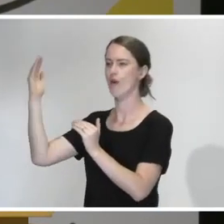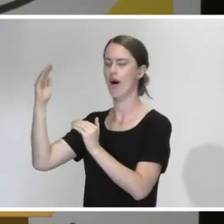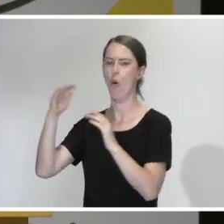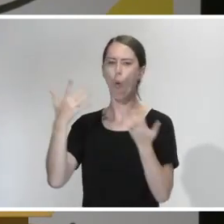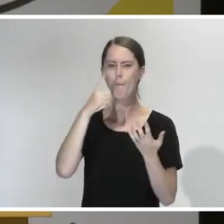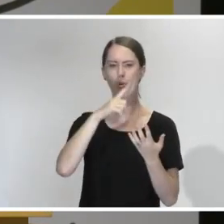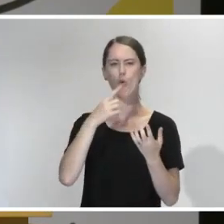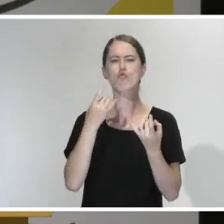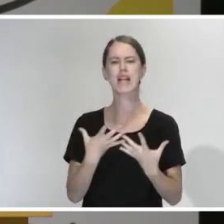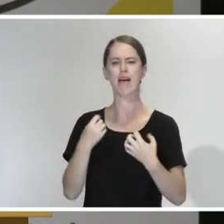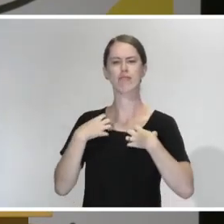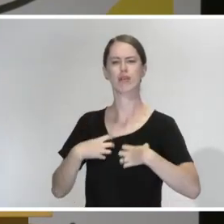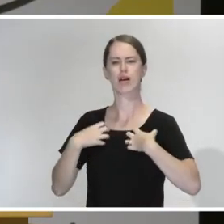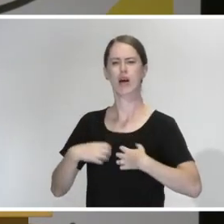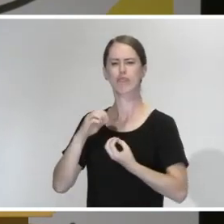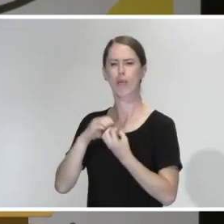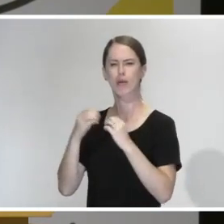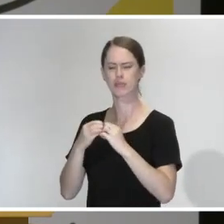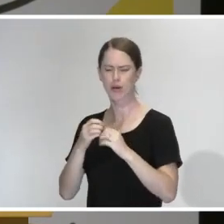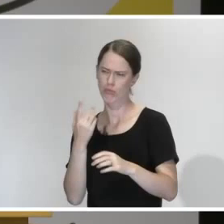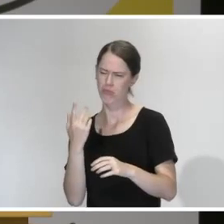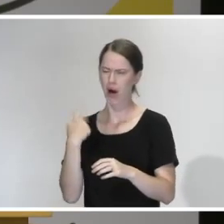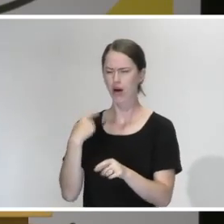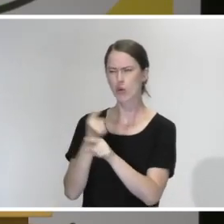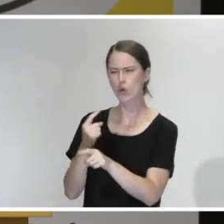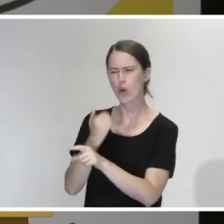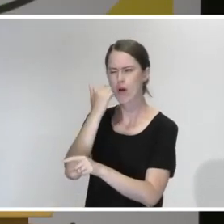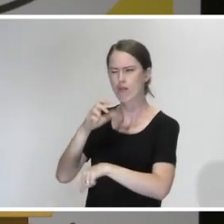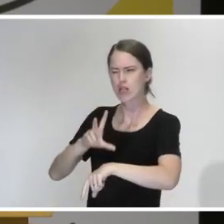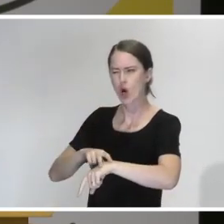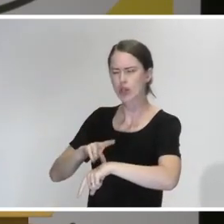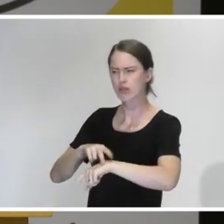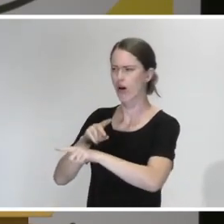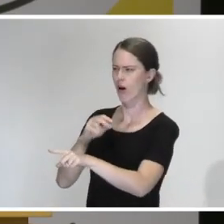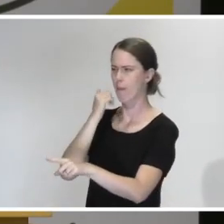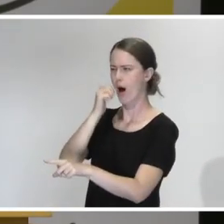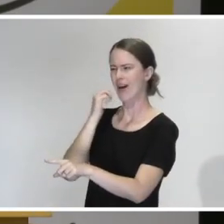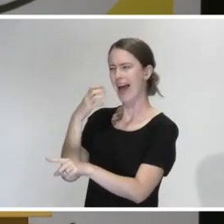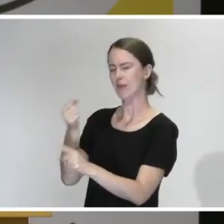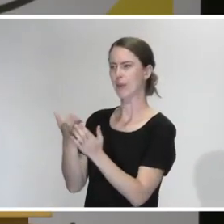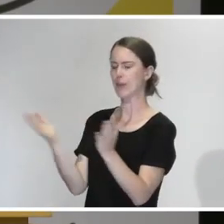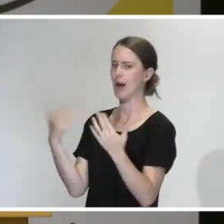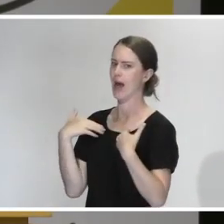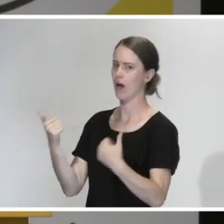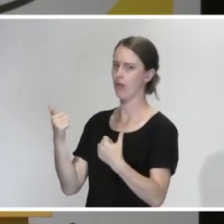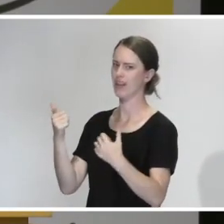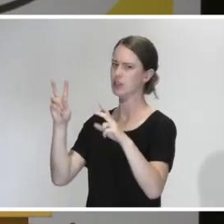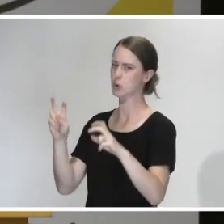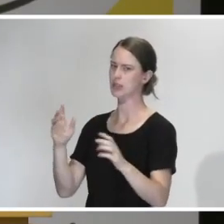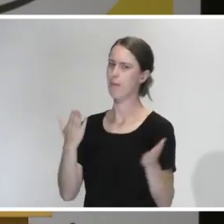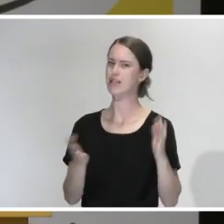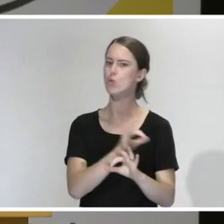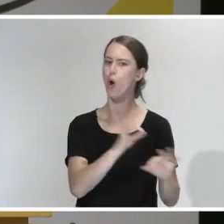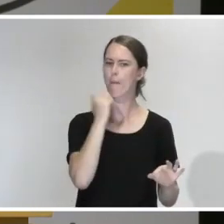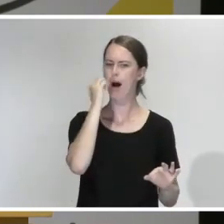with respiratory issues. We spoke with some Māori doctors, and given that Māori have a wider range of health issues, more so than non